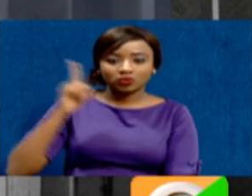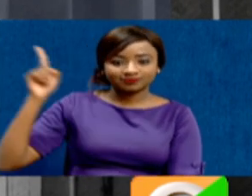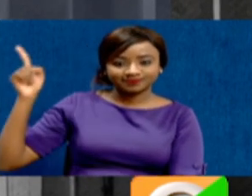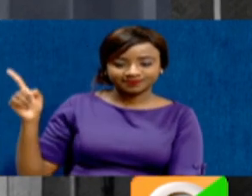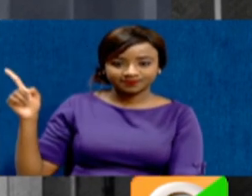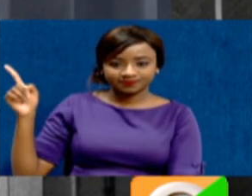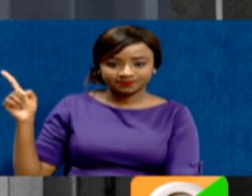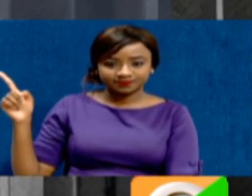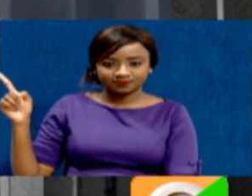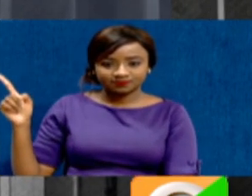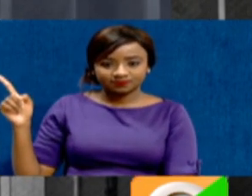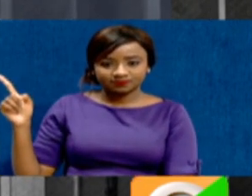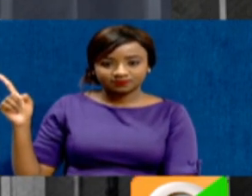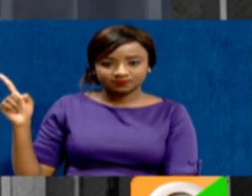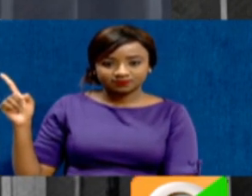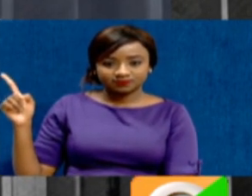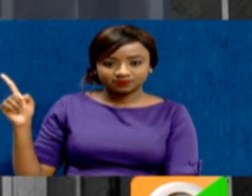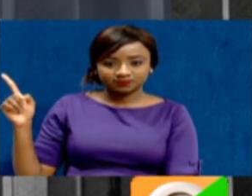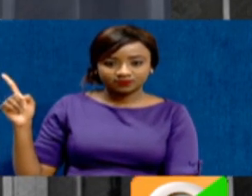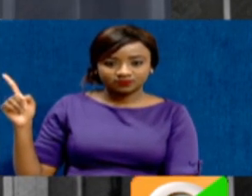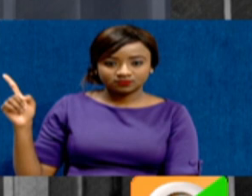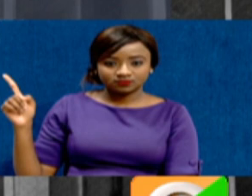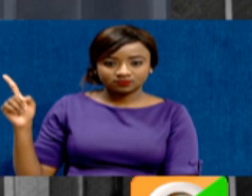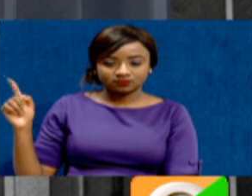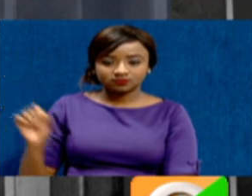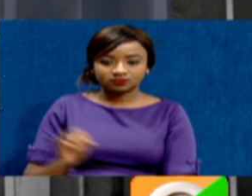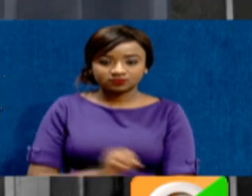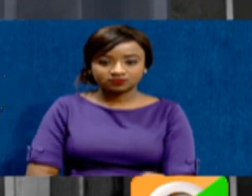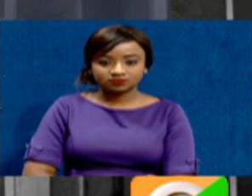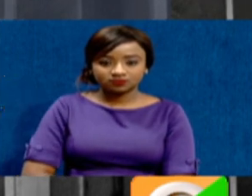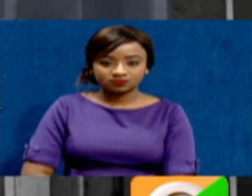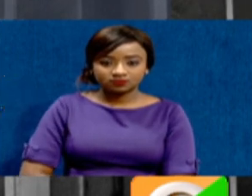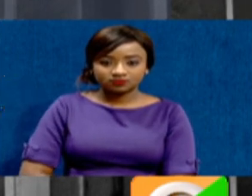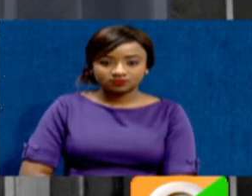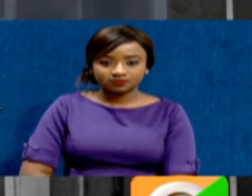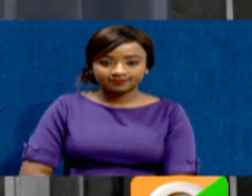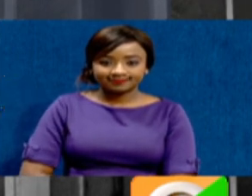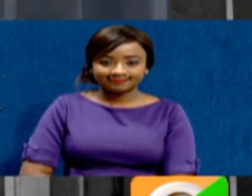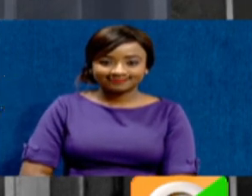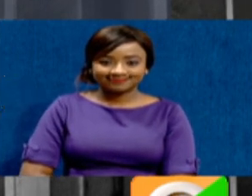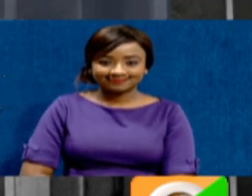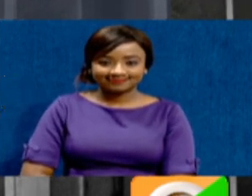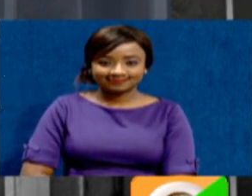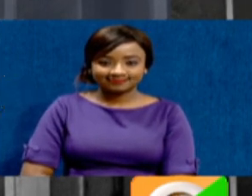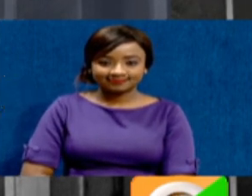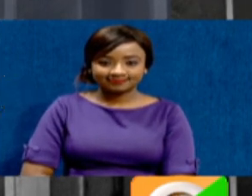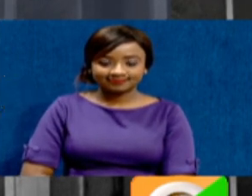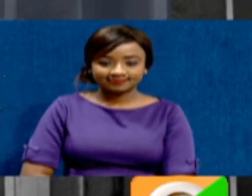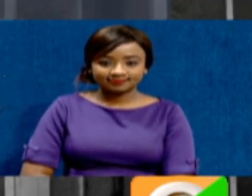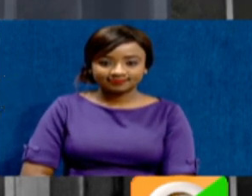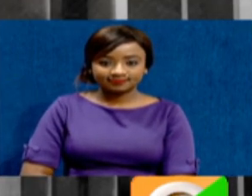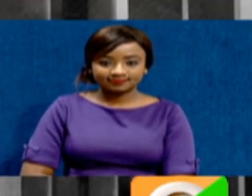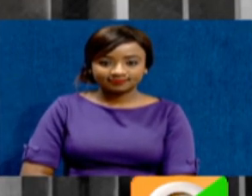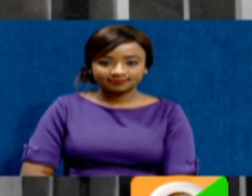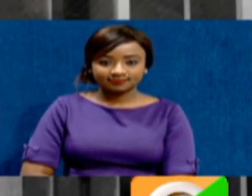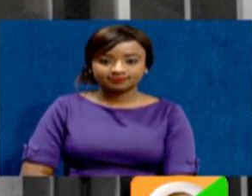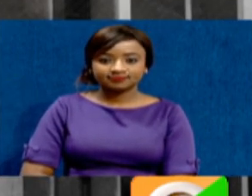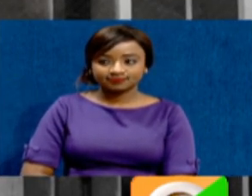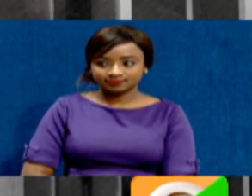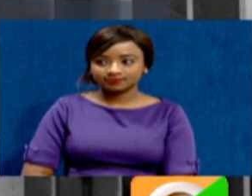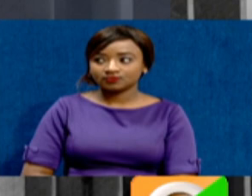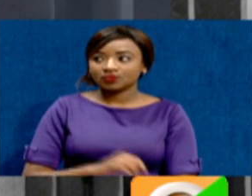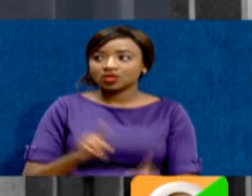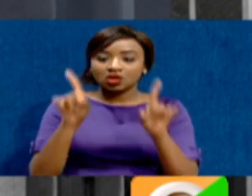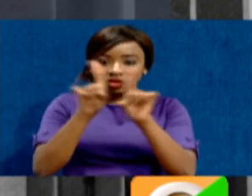also be there. Mutula Kilonzo Jr., who's a senator for Makwini. Suzanne Kehika, who's a senator for Nakuru. And Samson Cherargei, who's a